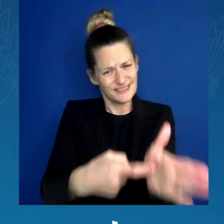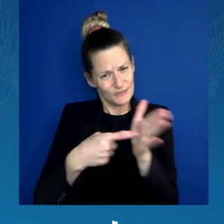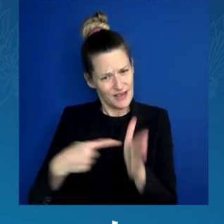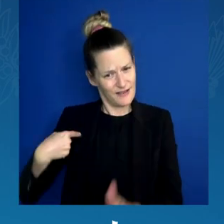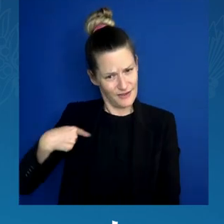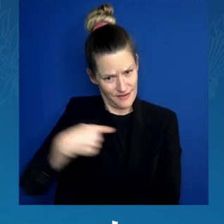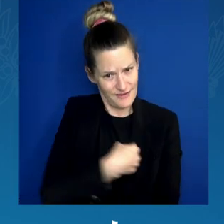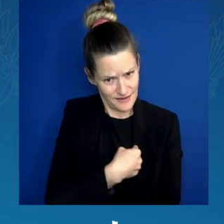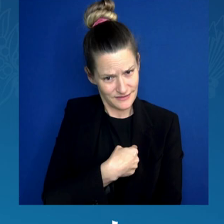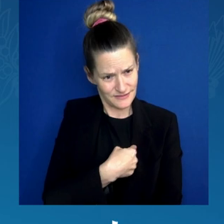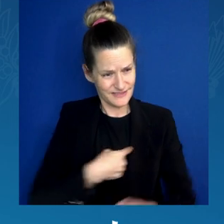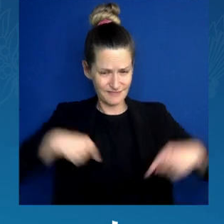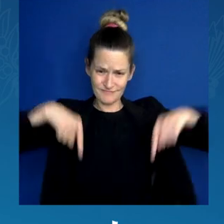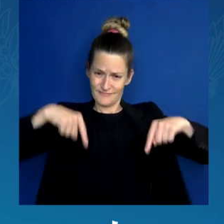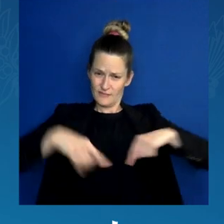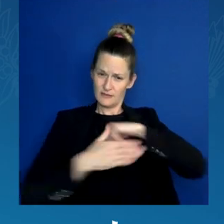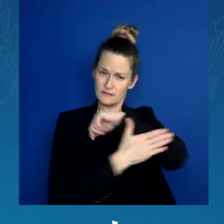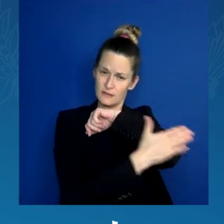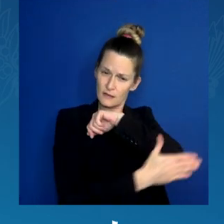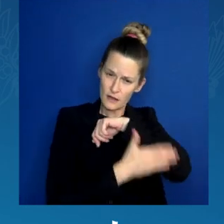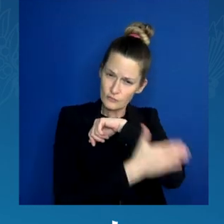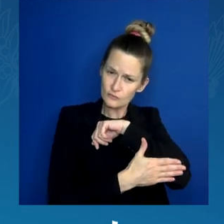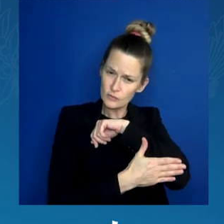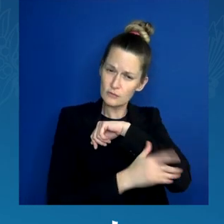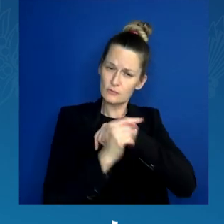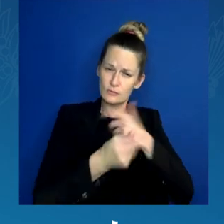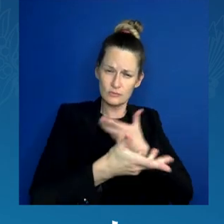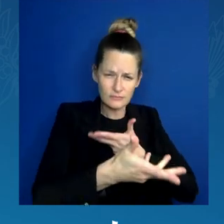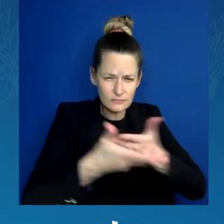the climate crisis as the crisis it is.